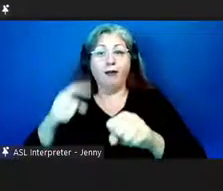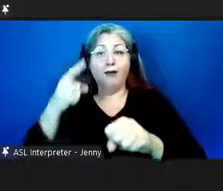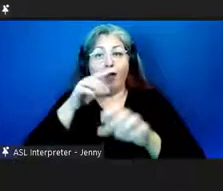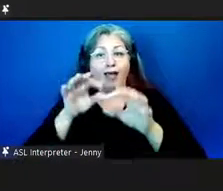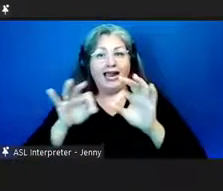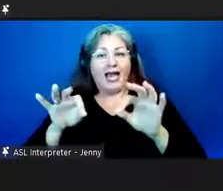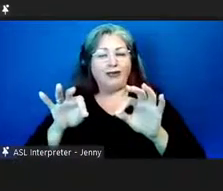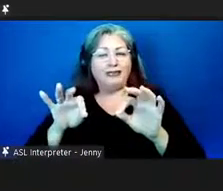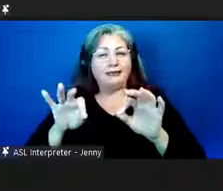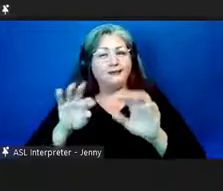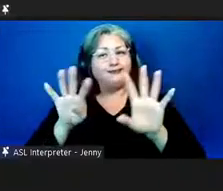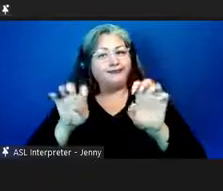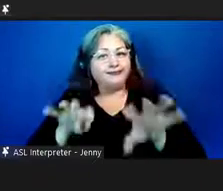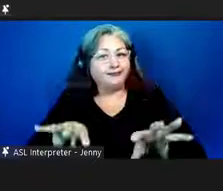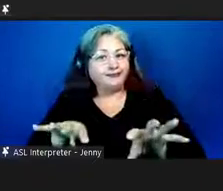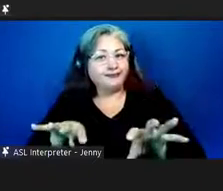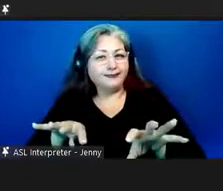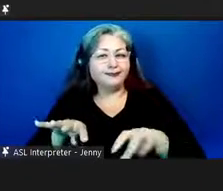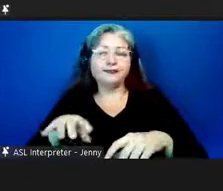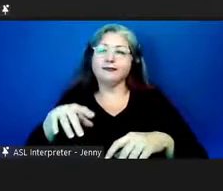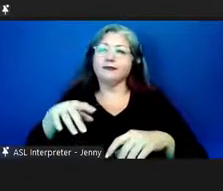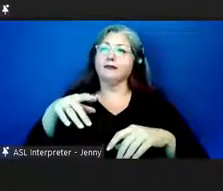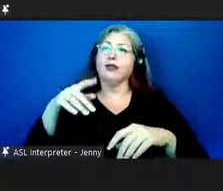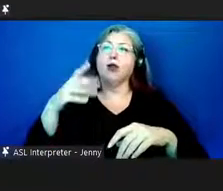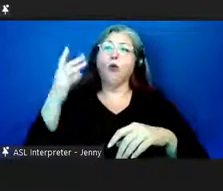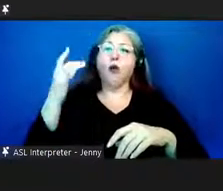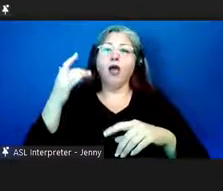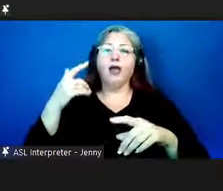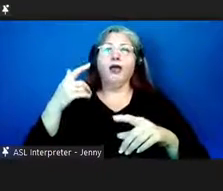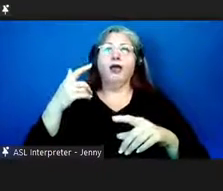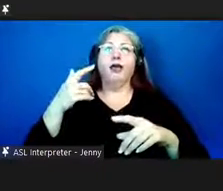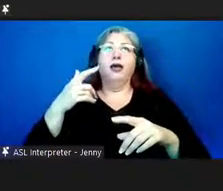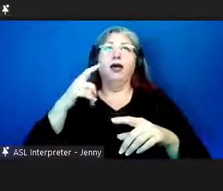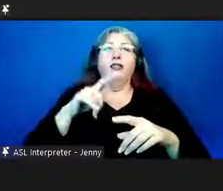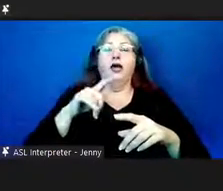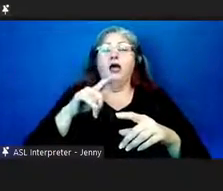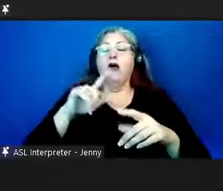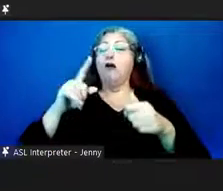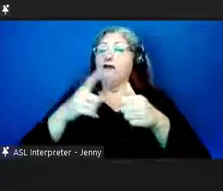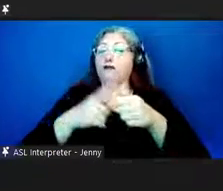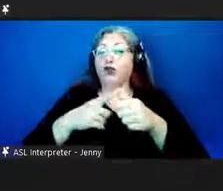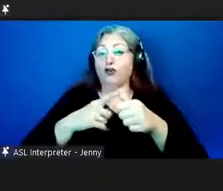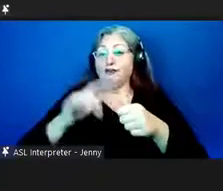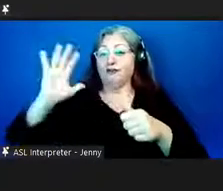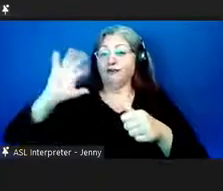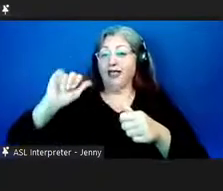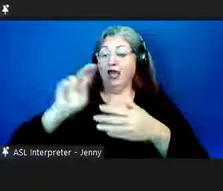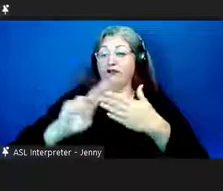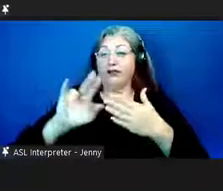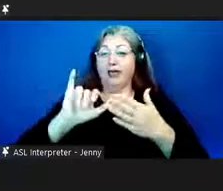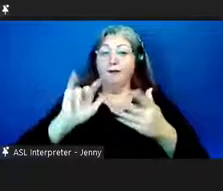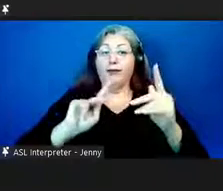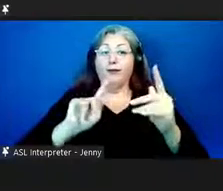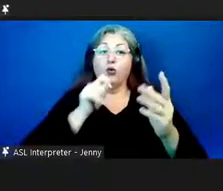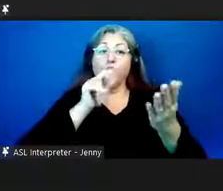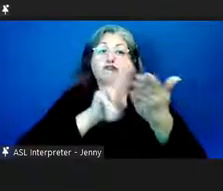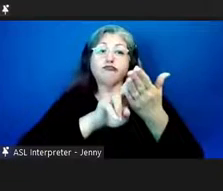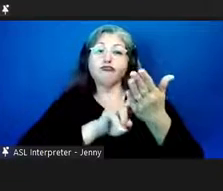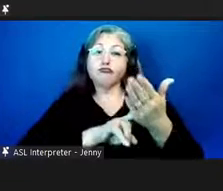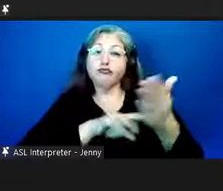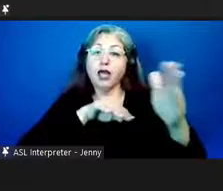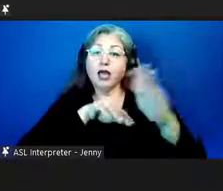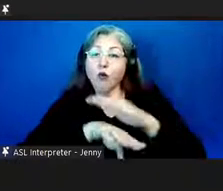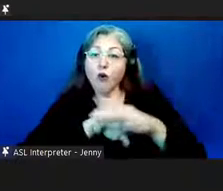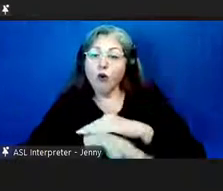because it never really the enrollment first of all at the university at that time and